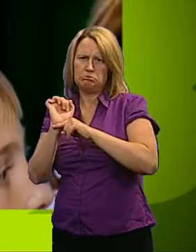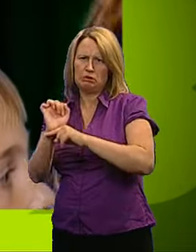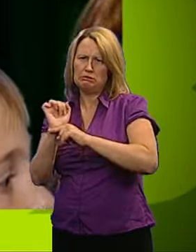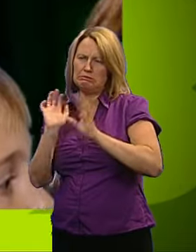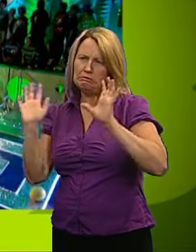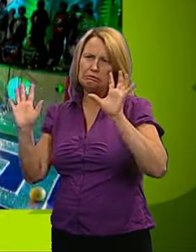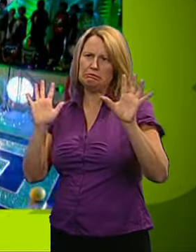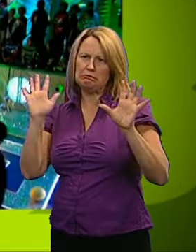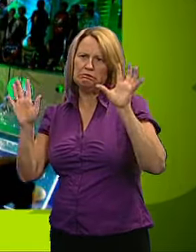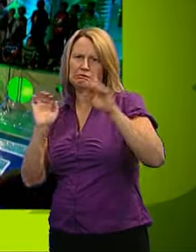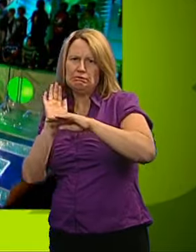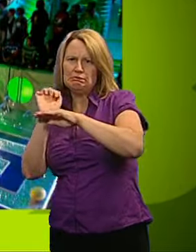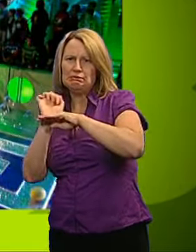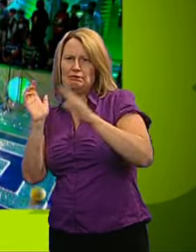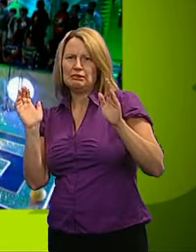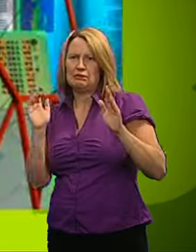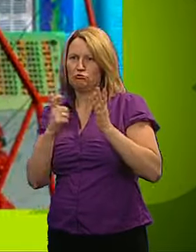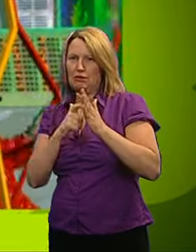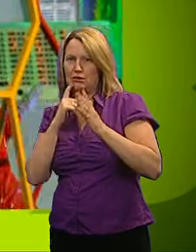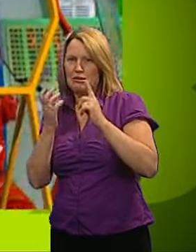The blockers are working overtime.